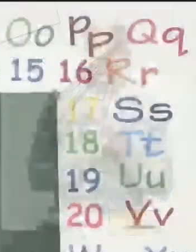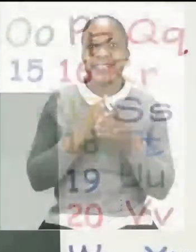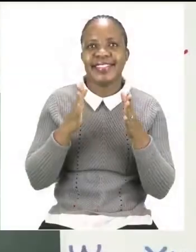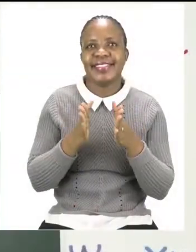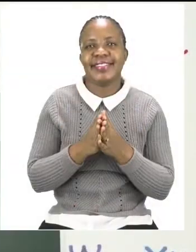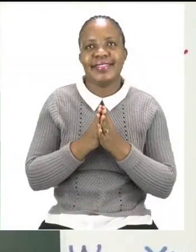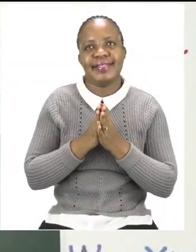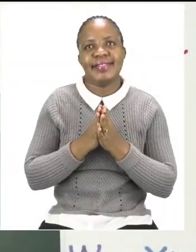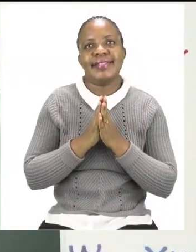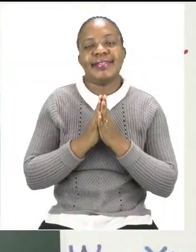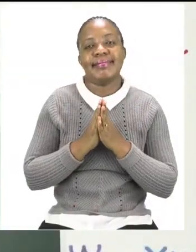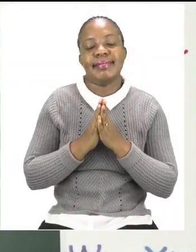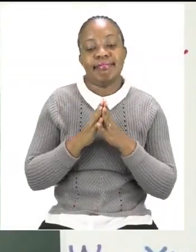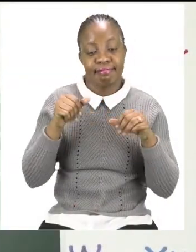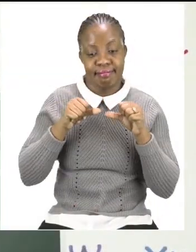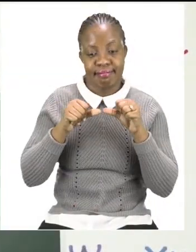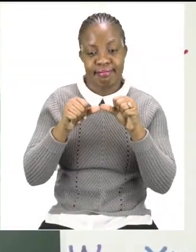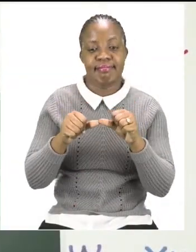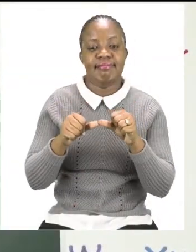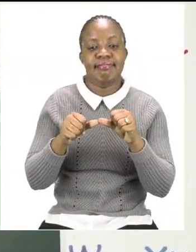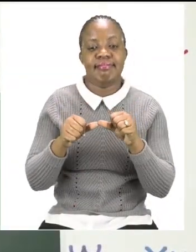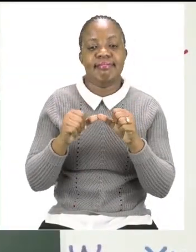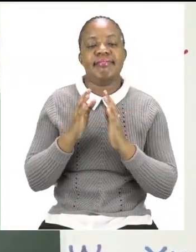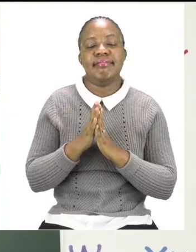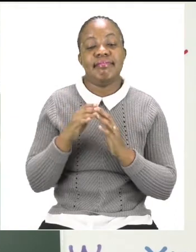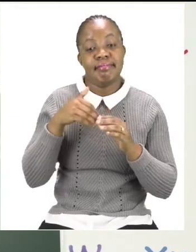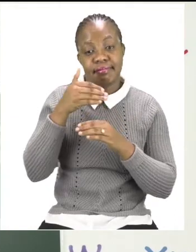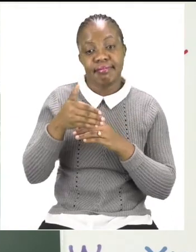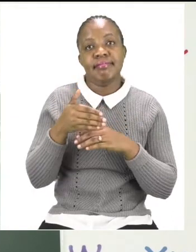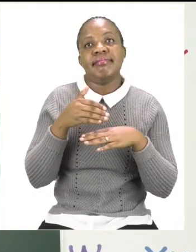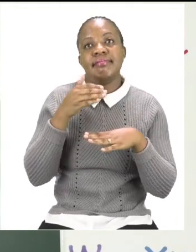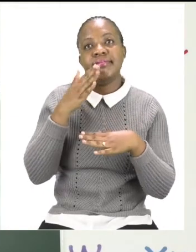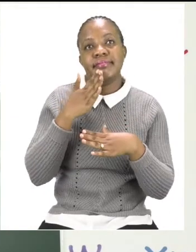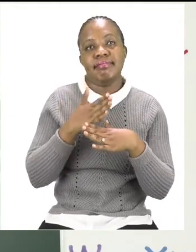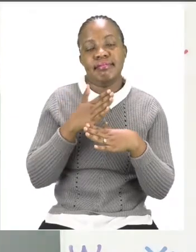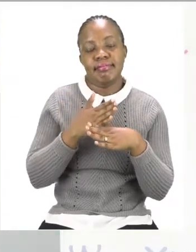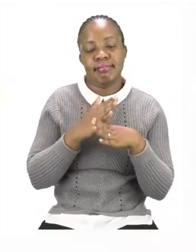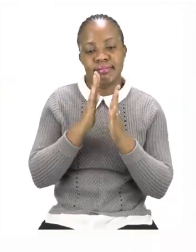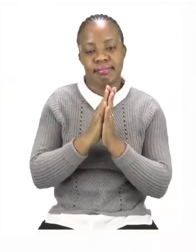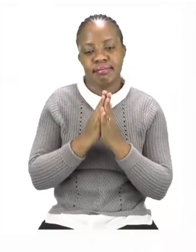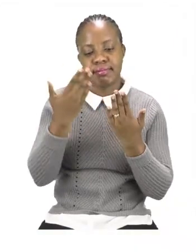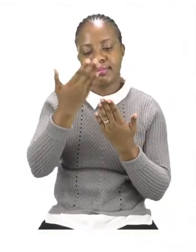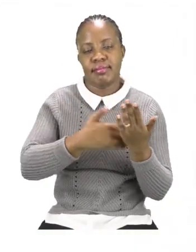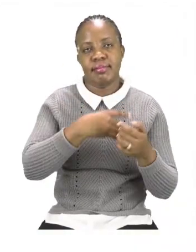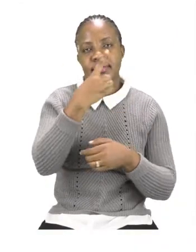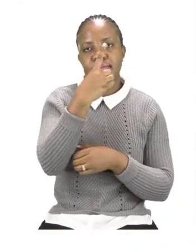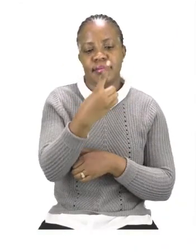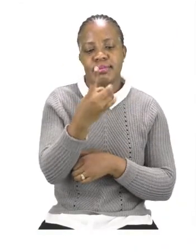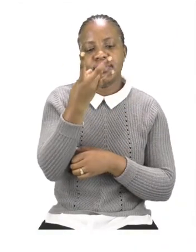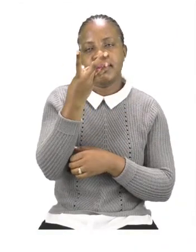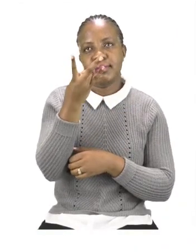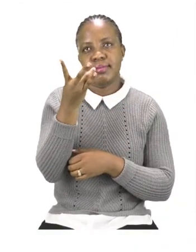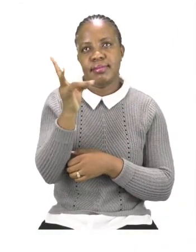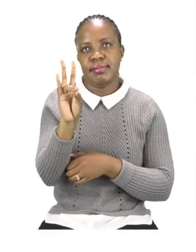Our next exercise, boys and girls, let us turn to page 17. On